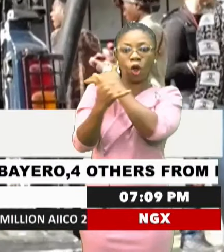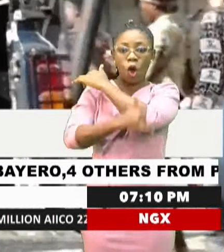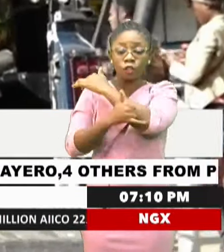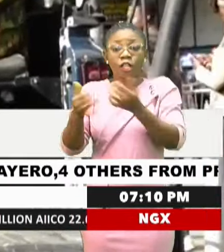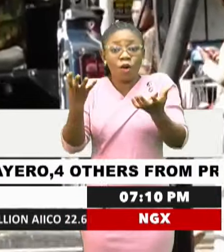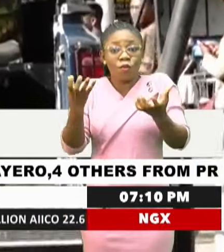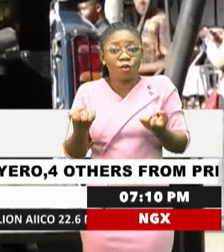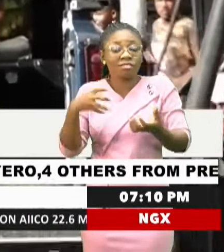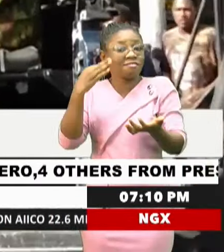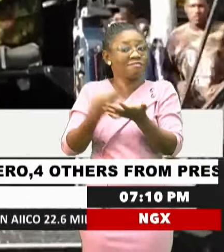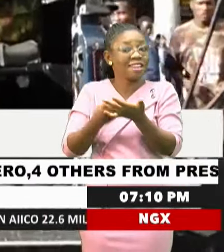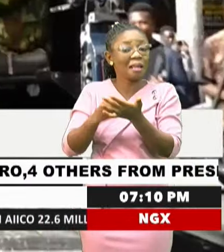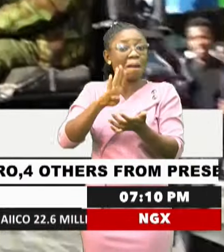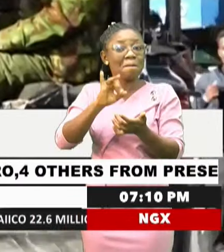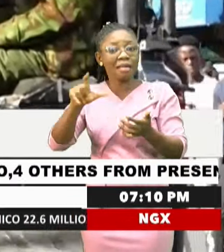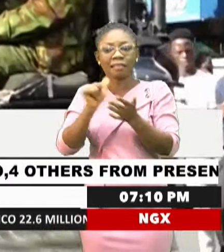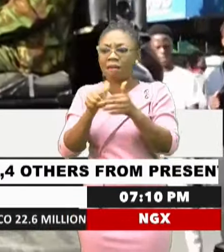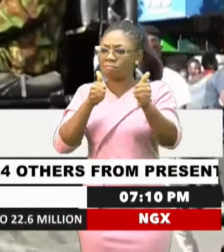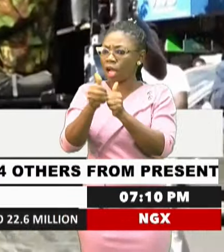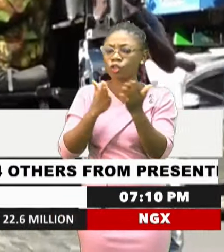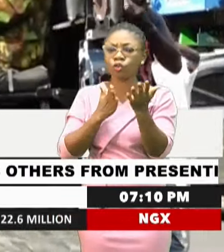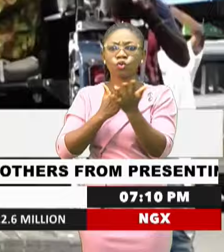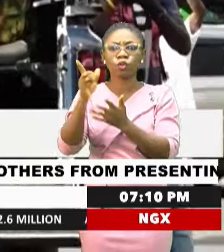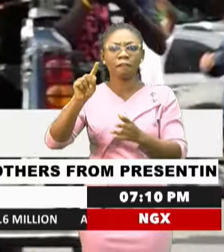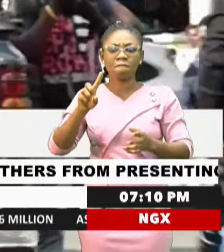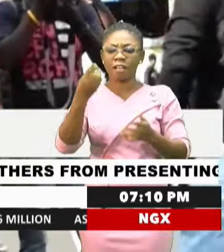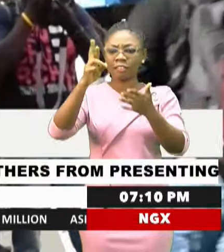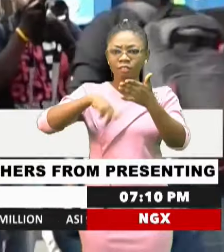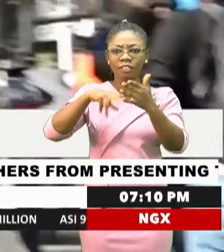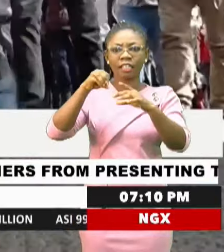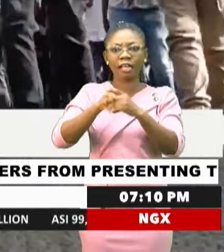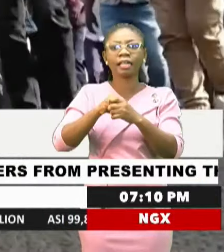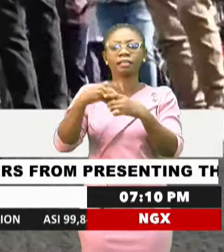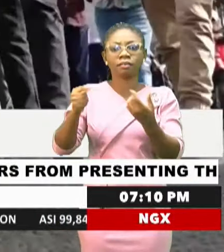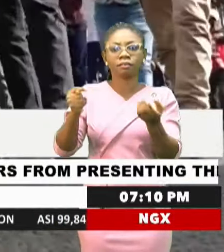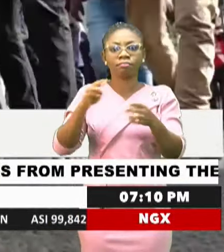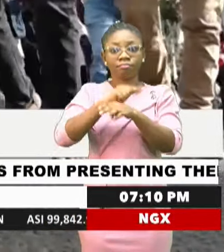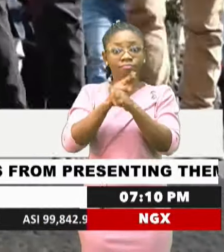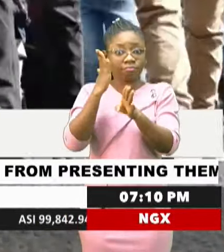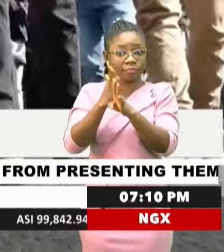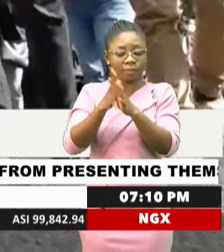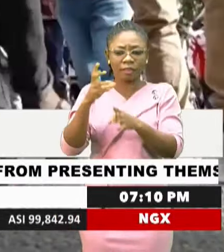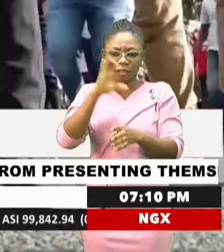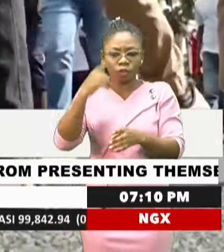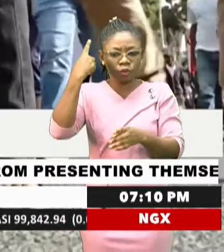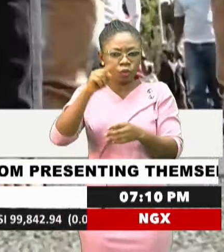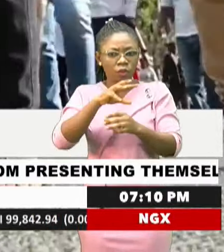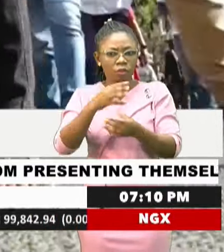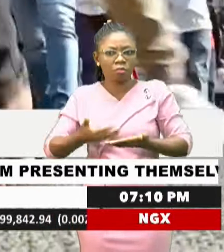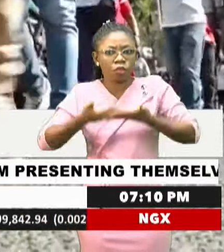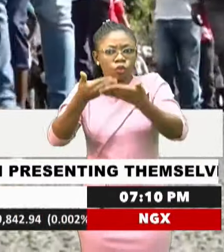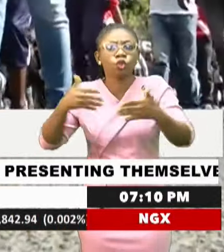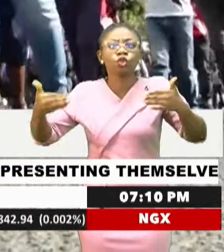want a finance bill that has passed through the first reading in the parliament seeking to introduce new taxes